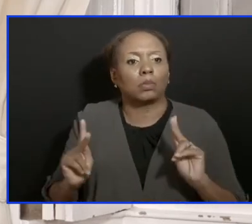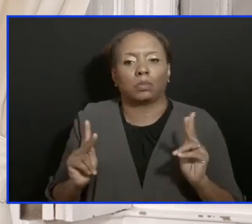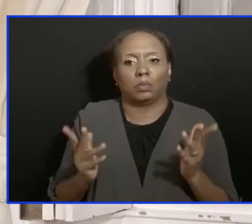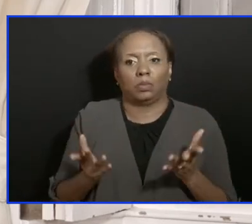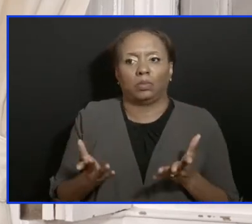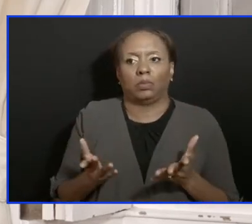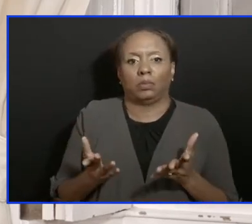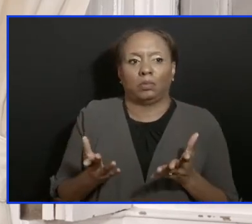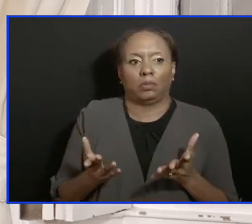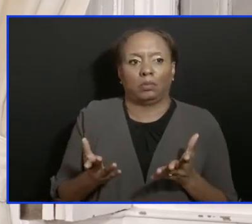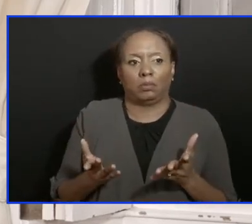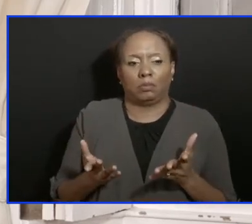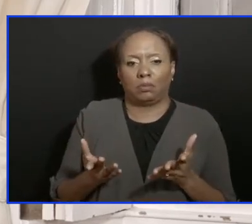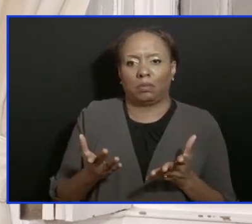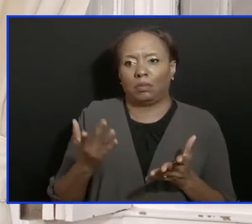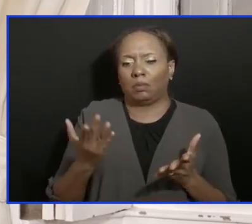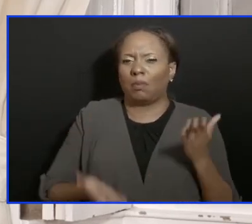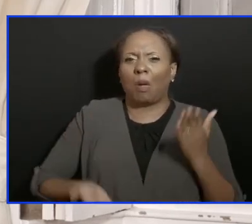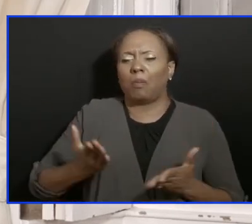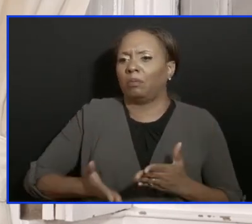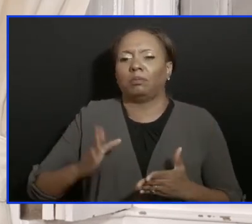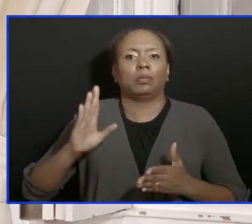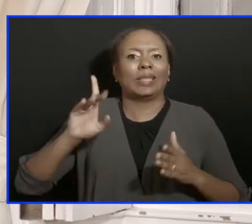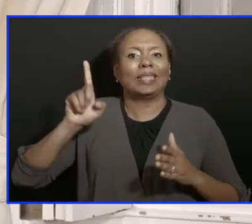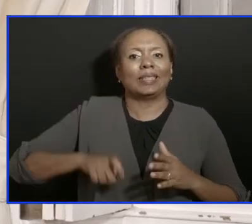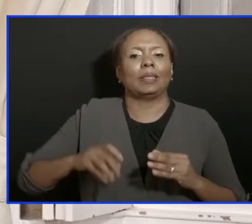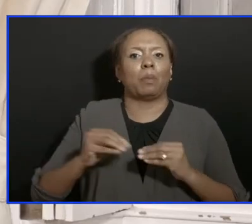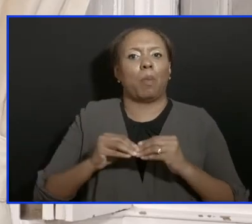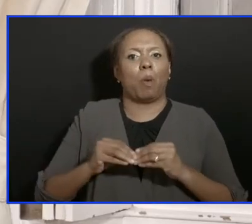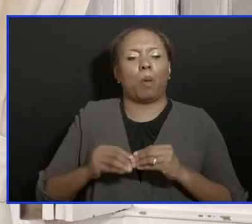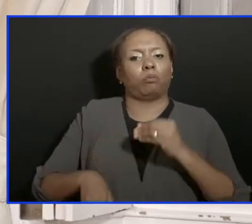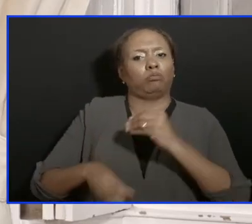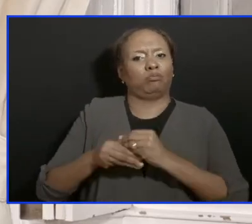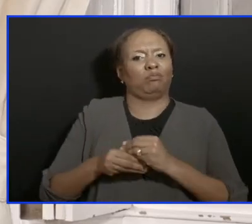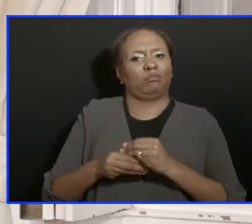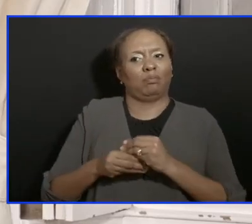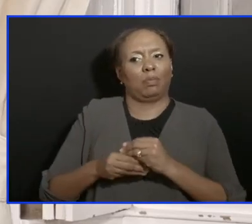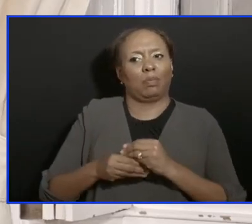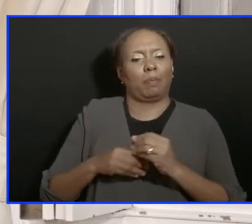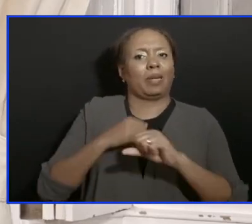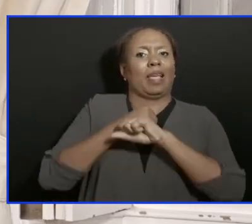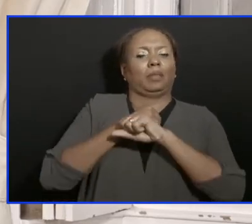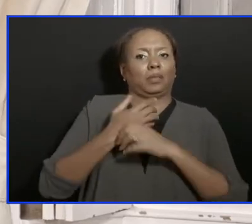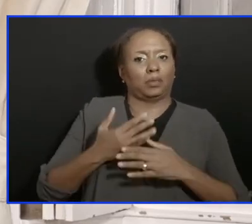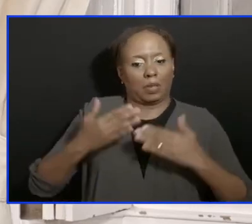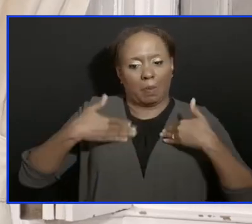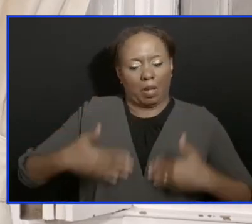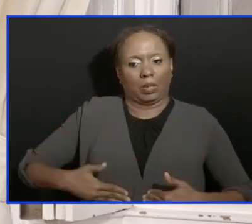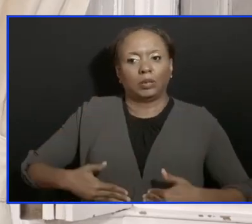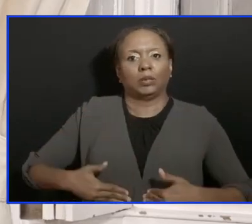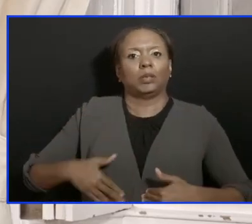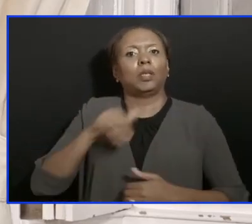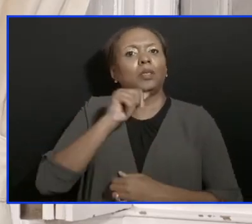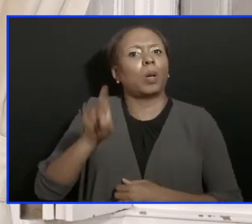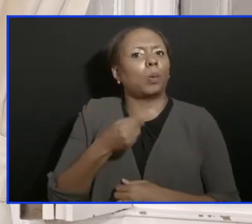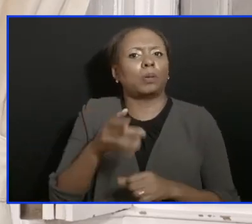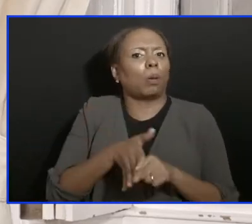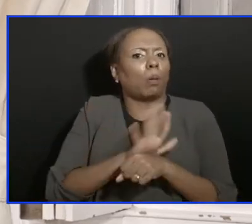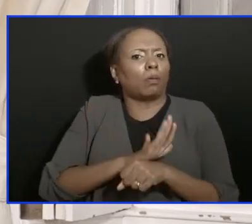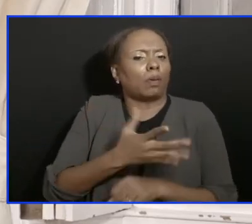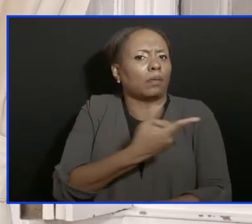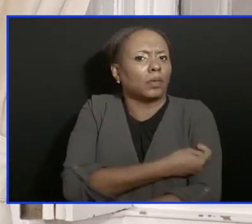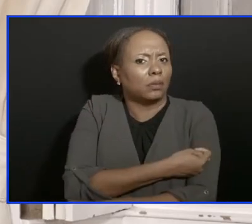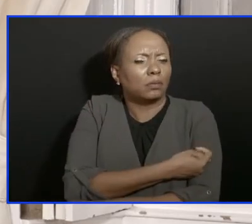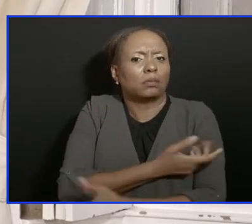an adequate response. And this is not something that we know happens only with COVID-19 vaccines. This is something